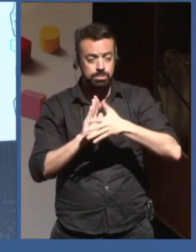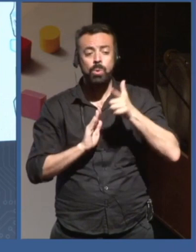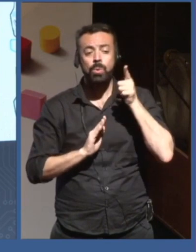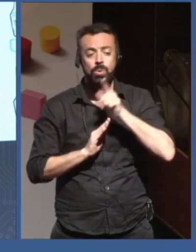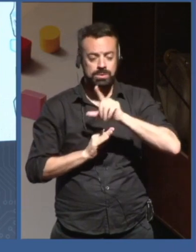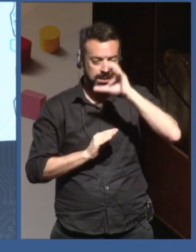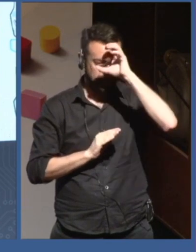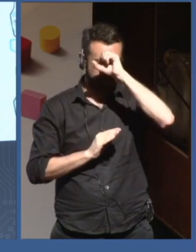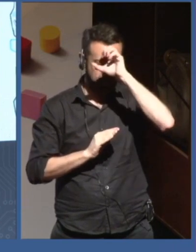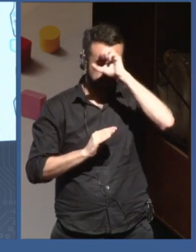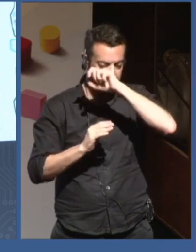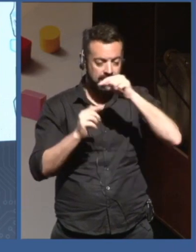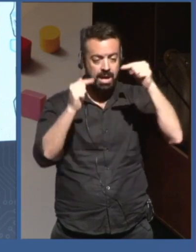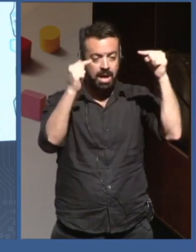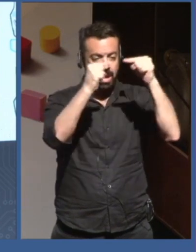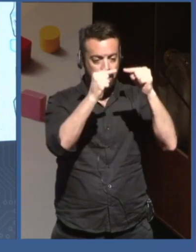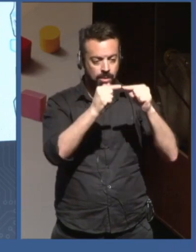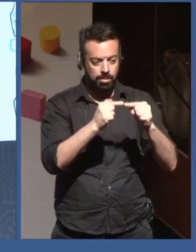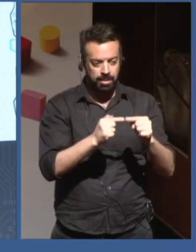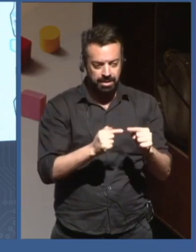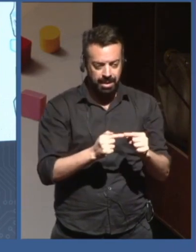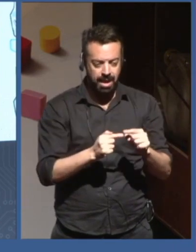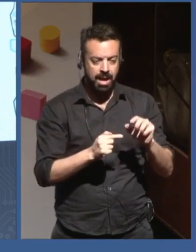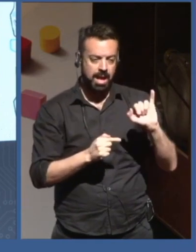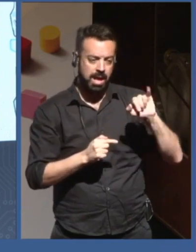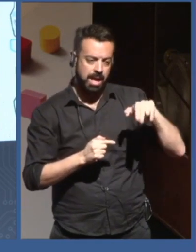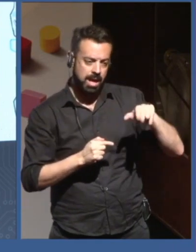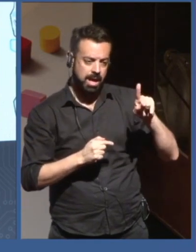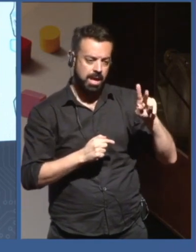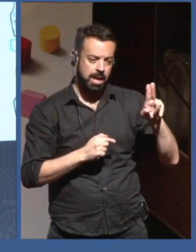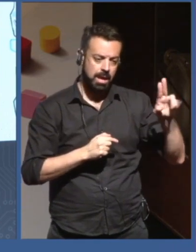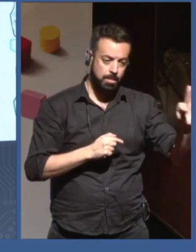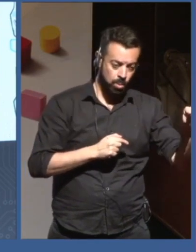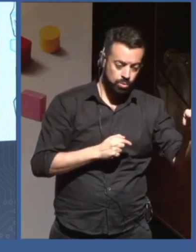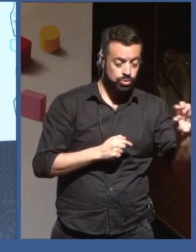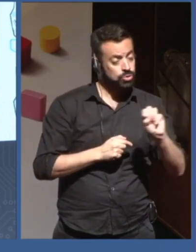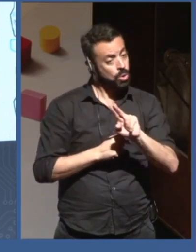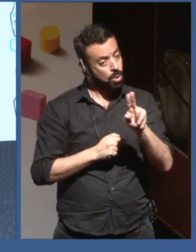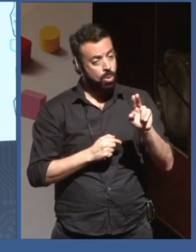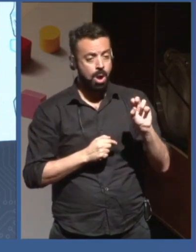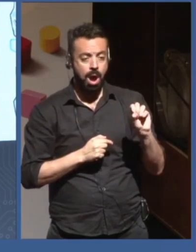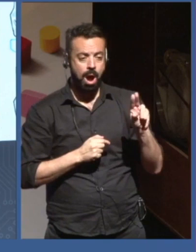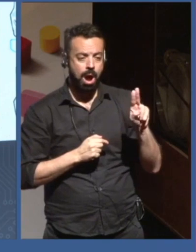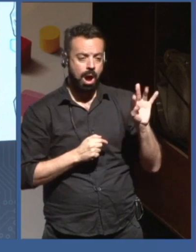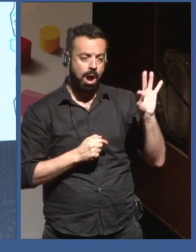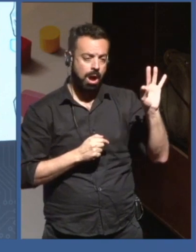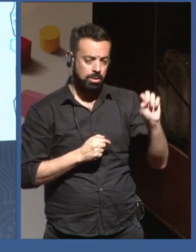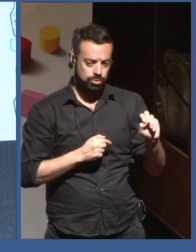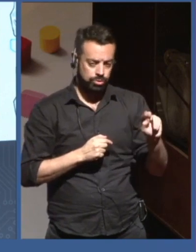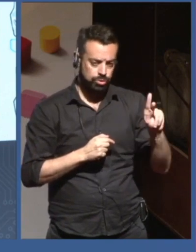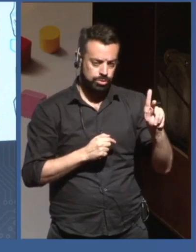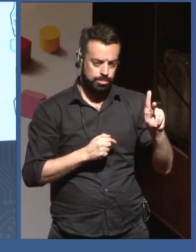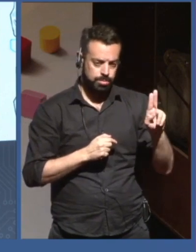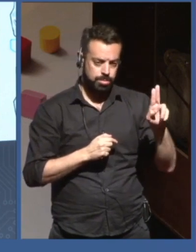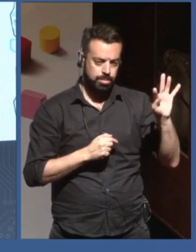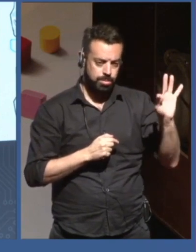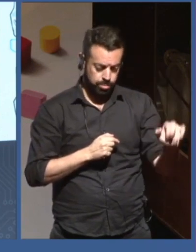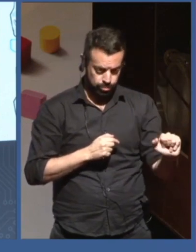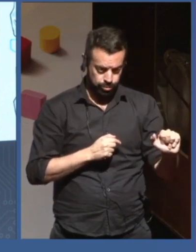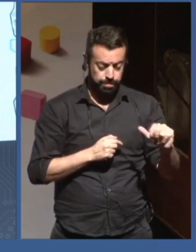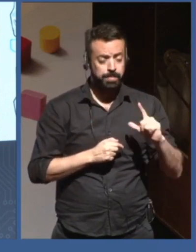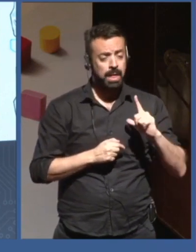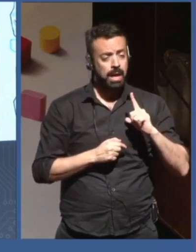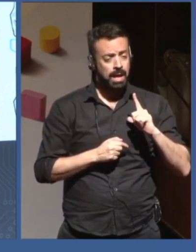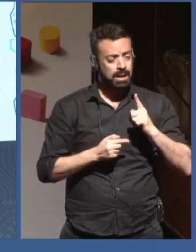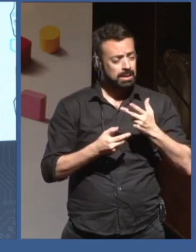outputs. And so this has been key in the field. Like, people have realized, oh, there's a lot we can do. We can maybe fill some data